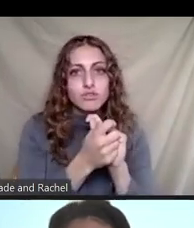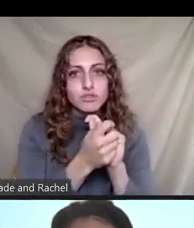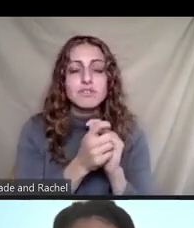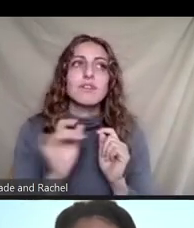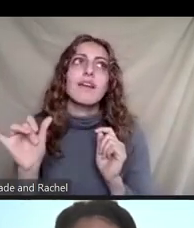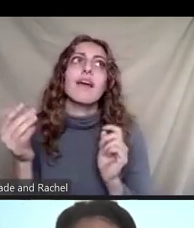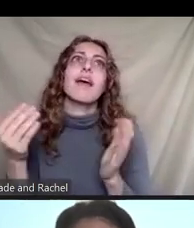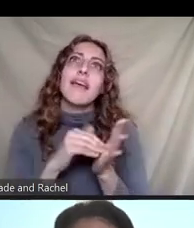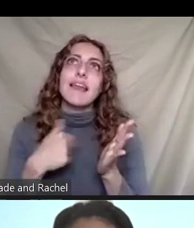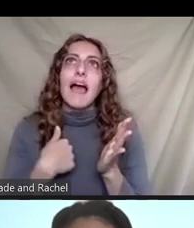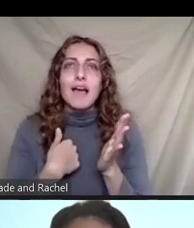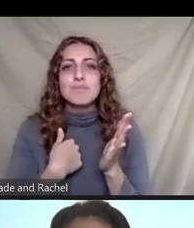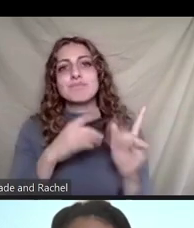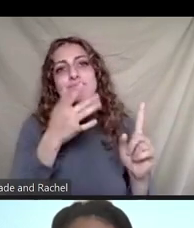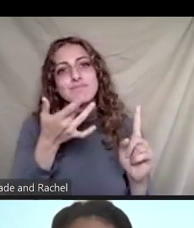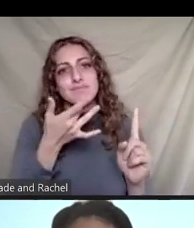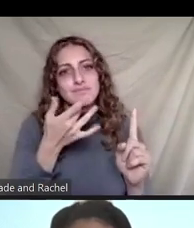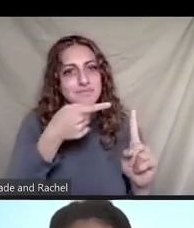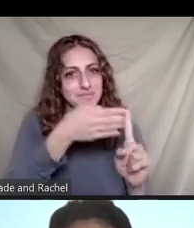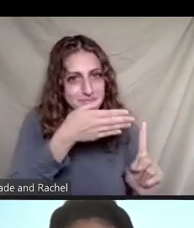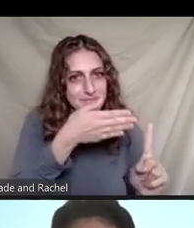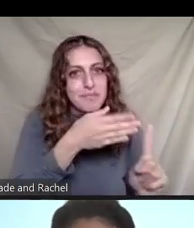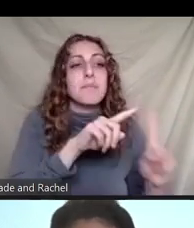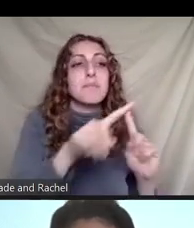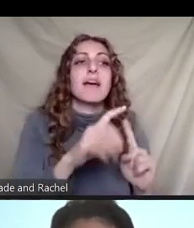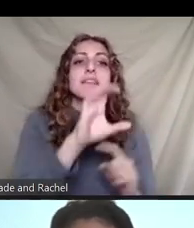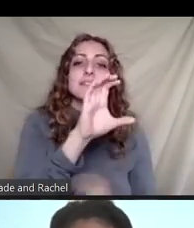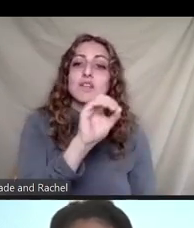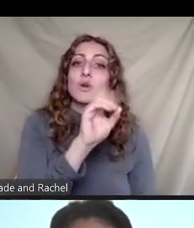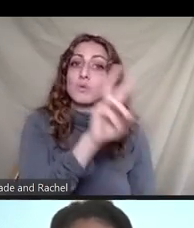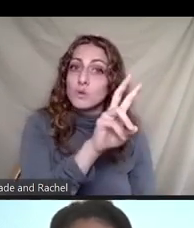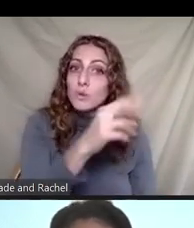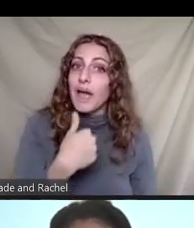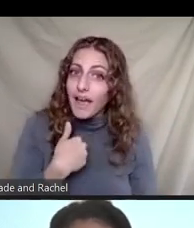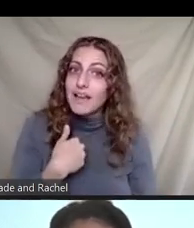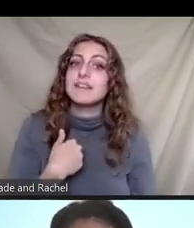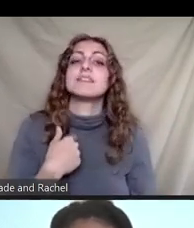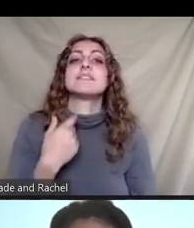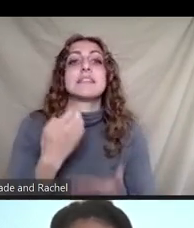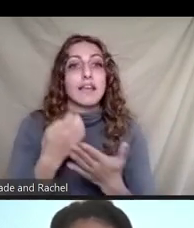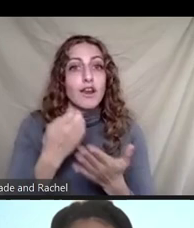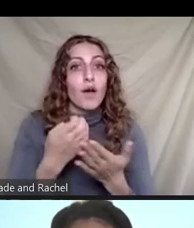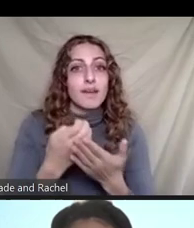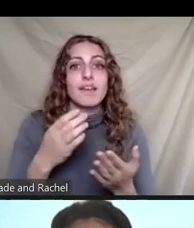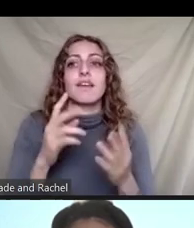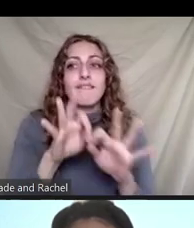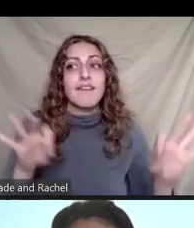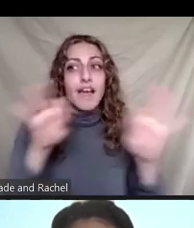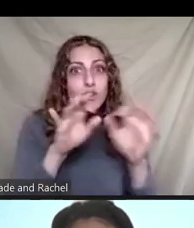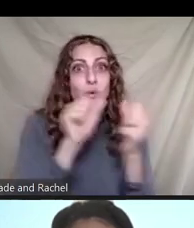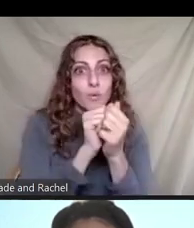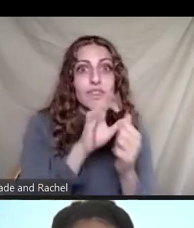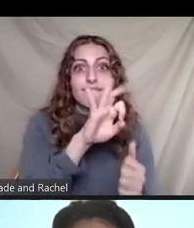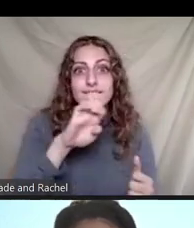a little bit biased, but I do think starting to think about how CO2 has economic value as an industrial feedstock also changes the market